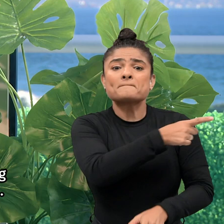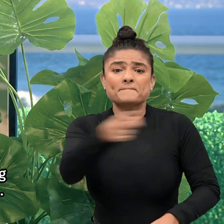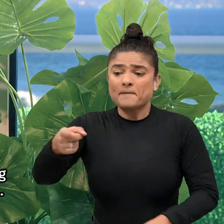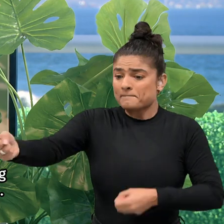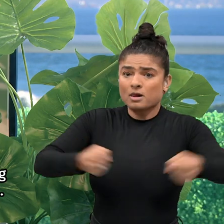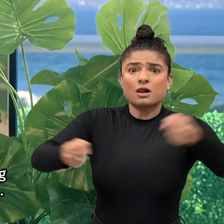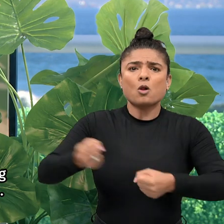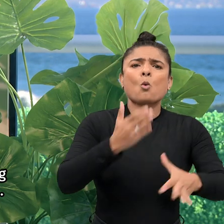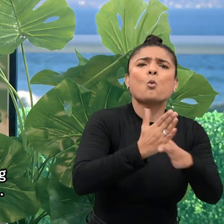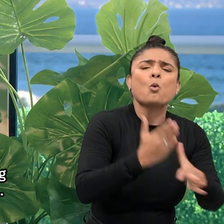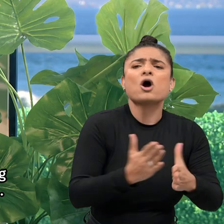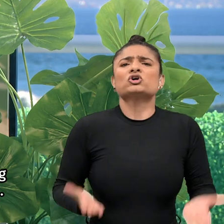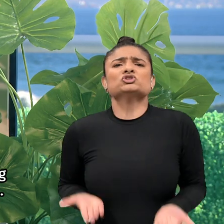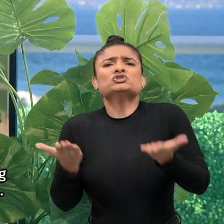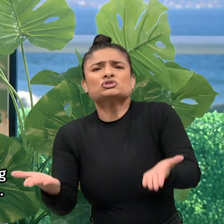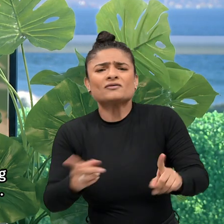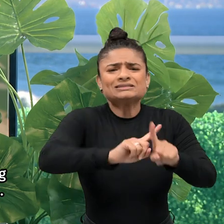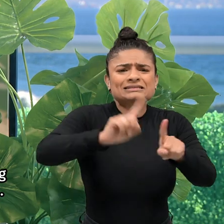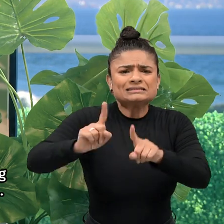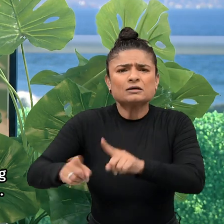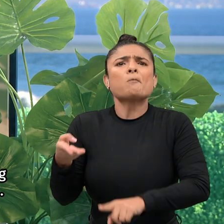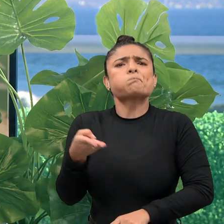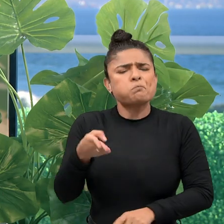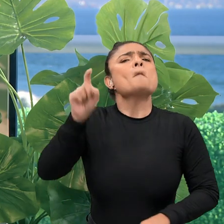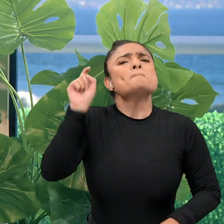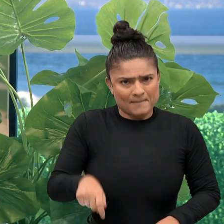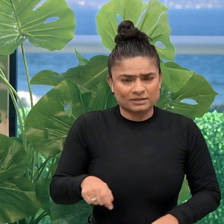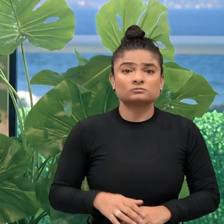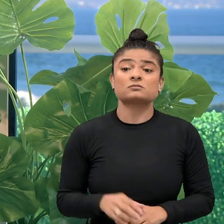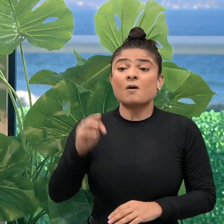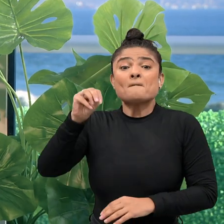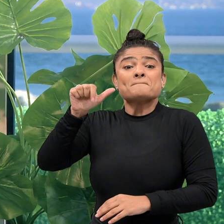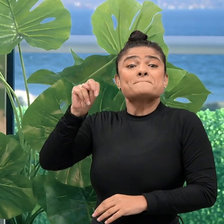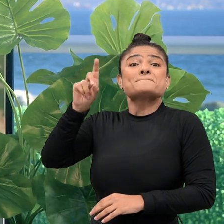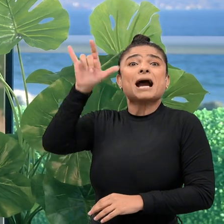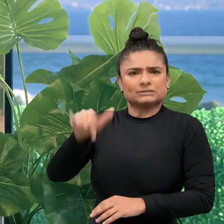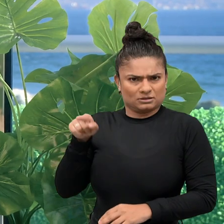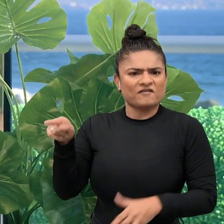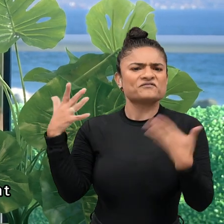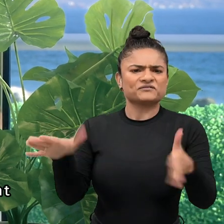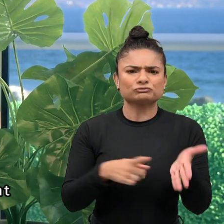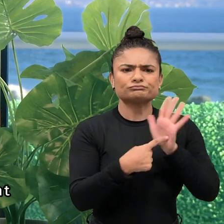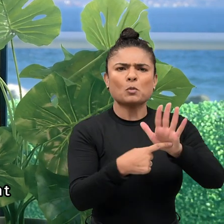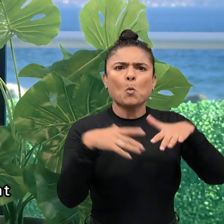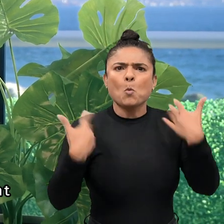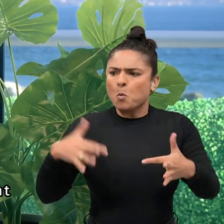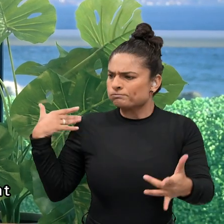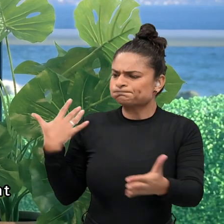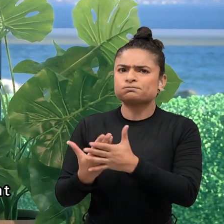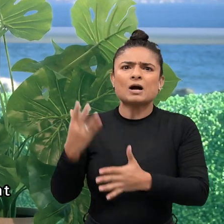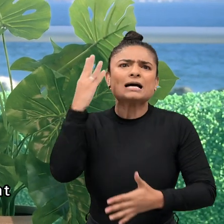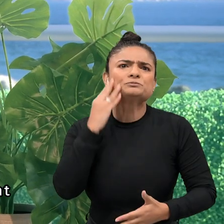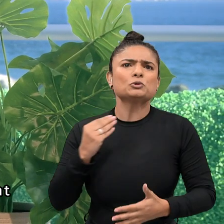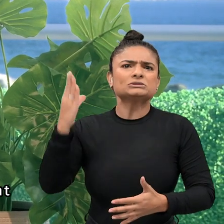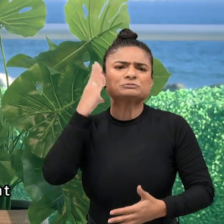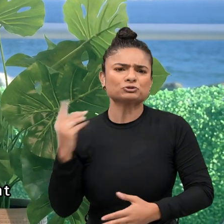space delivering disability-related goods and services. Mandy Latimer, a person with a disability, has extensive day-to